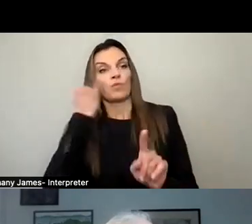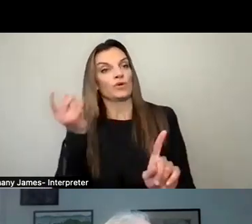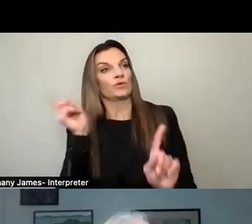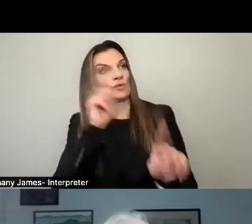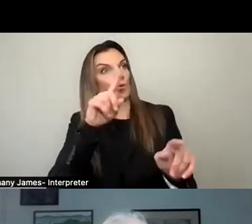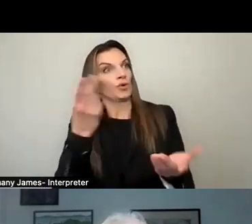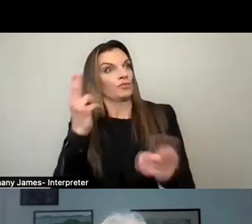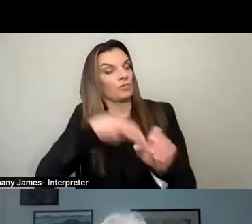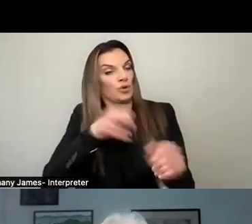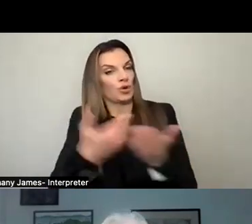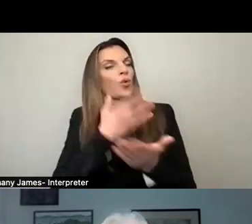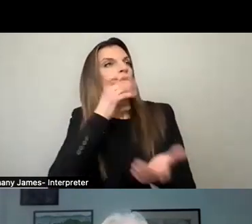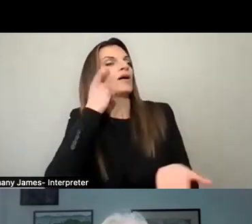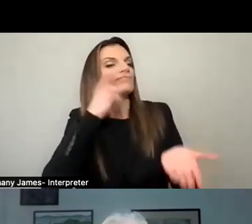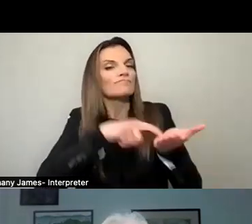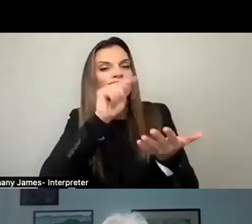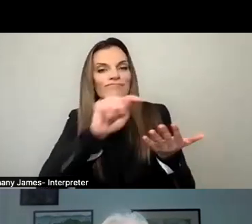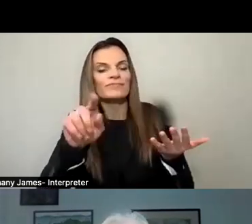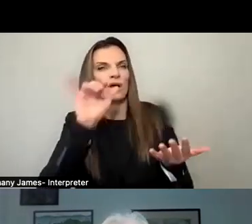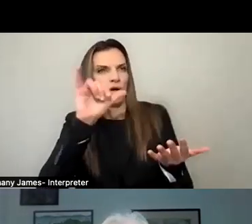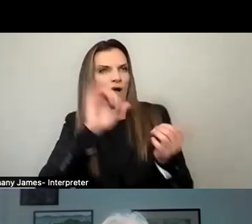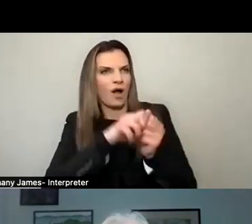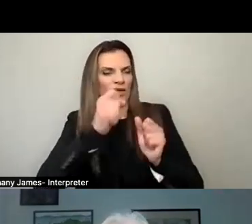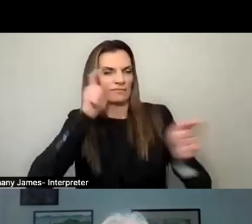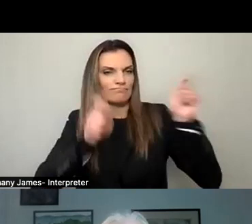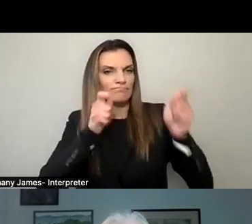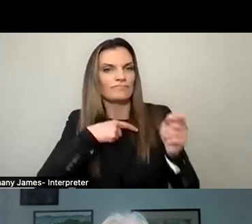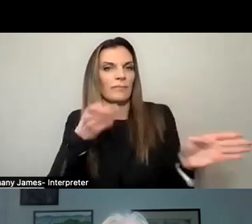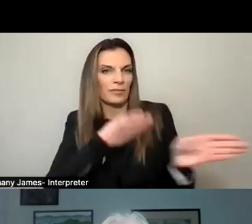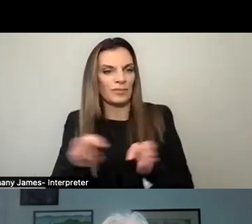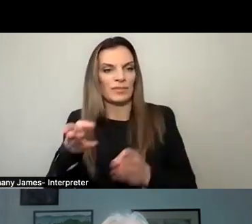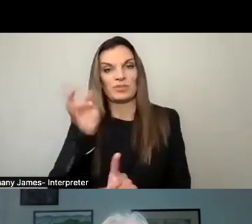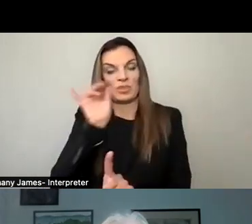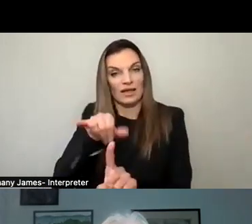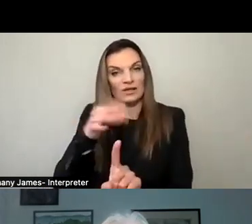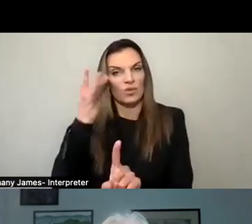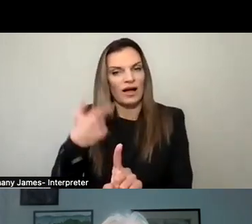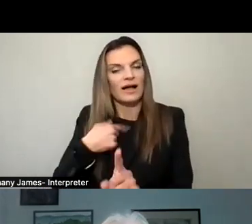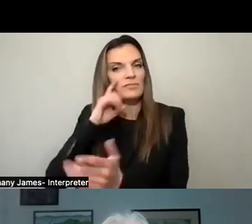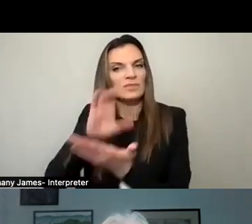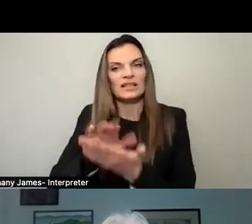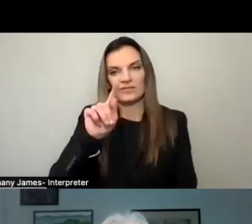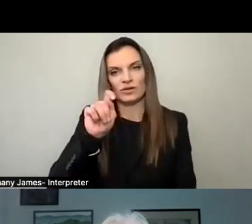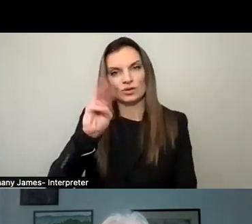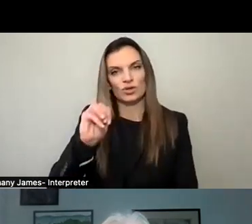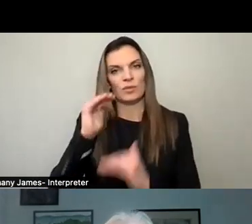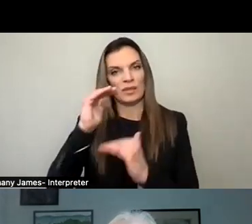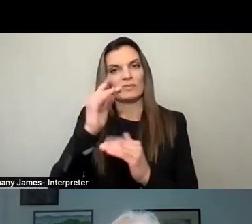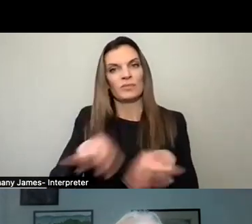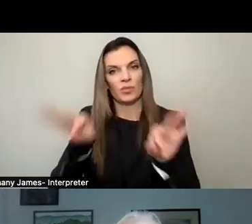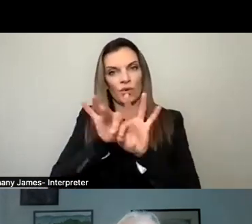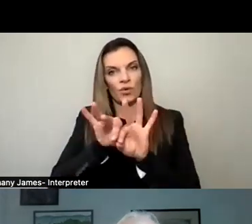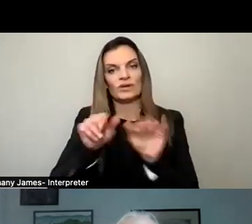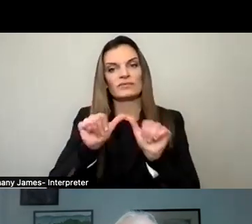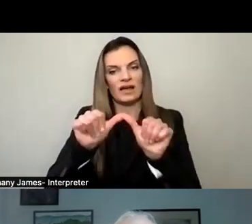see what can be improved. You create a different plan. You create action to improve it. And that is why I think term limits are so important. The ongoing